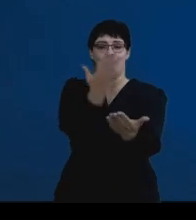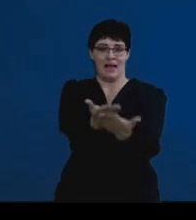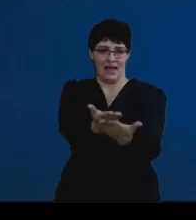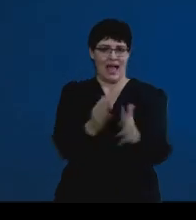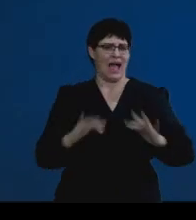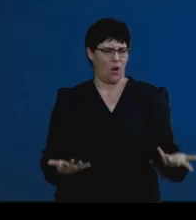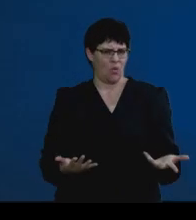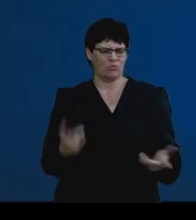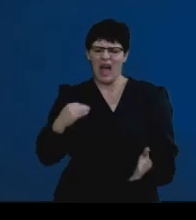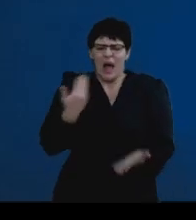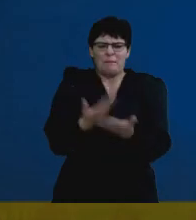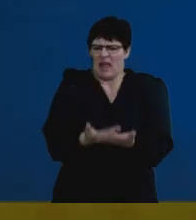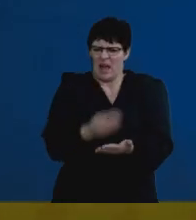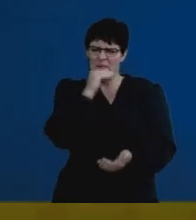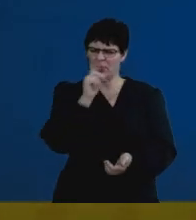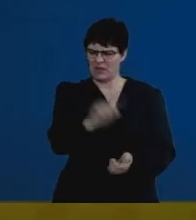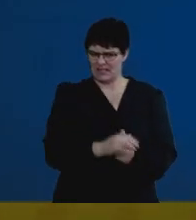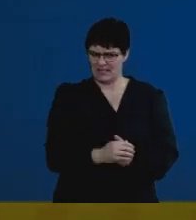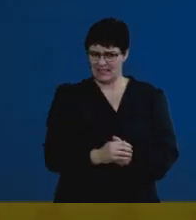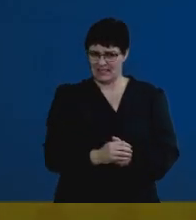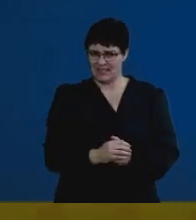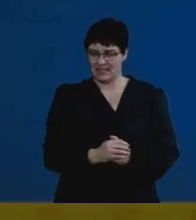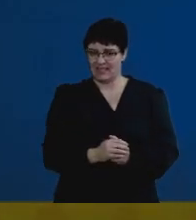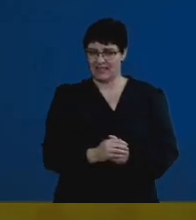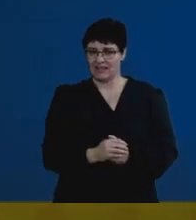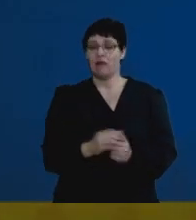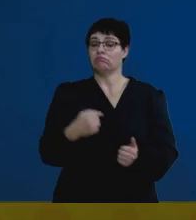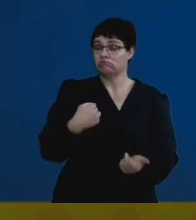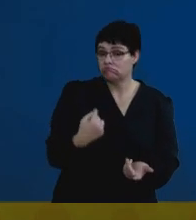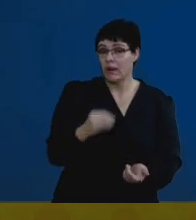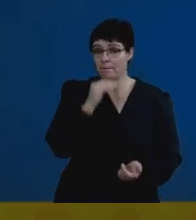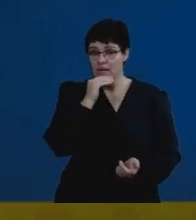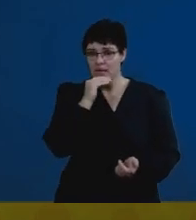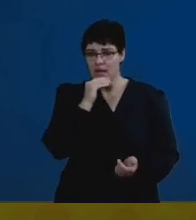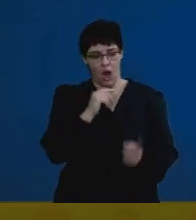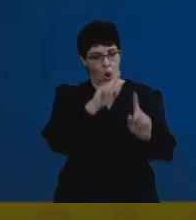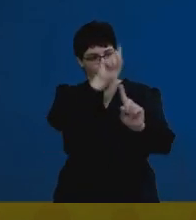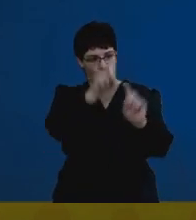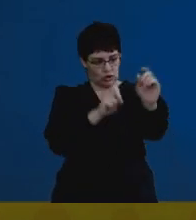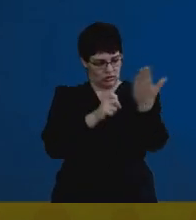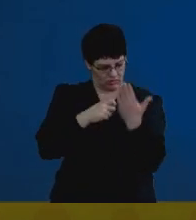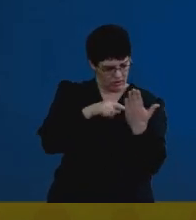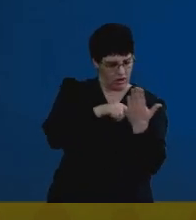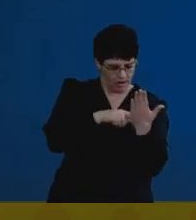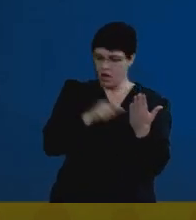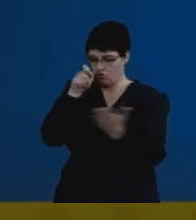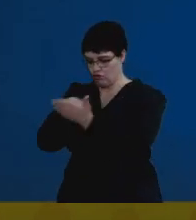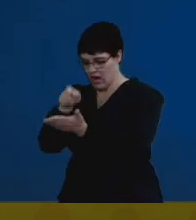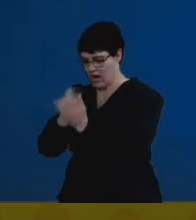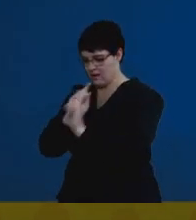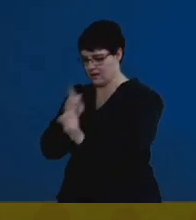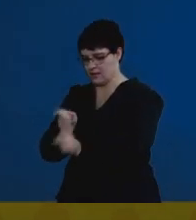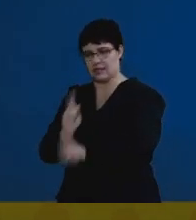And what do I mean by application? Application means actually taking question papers and writing down your answers.